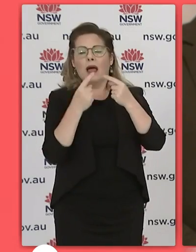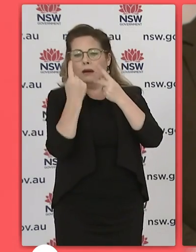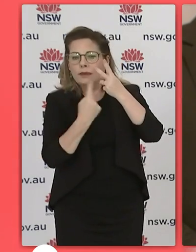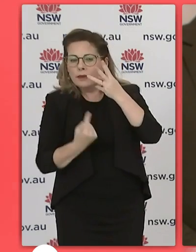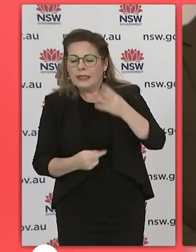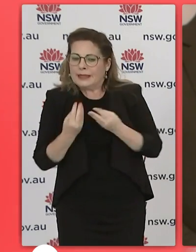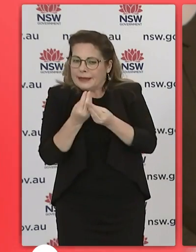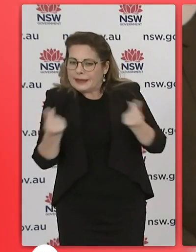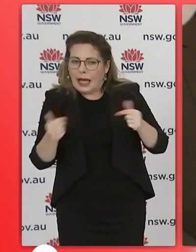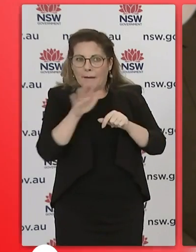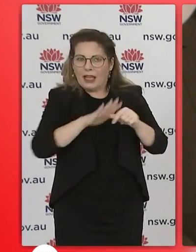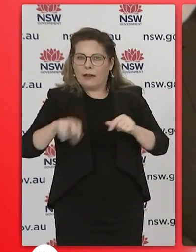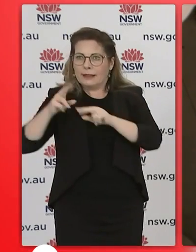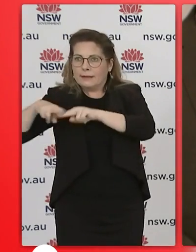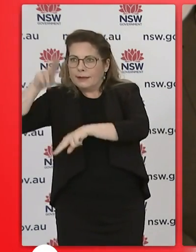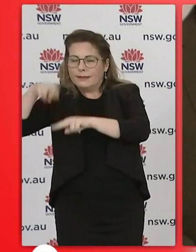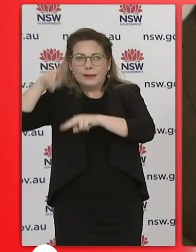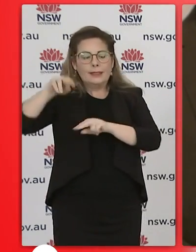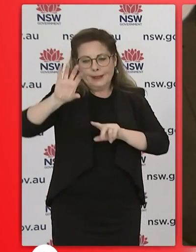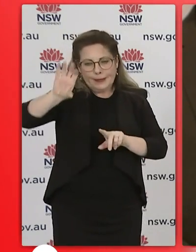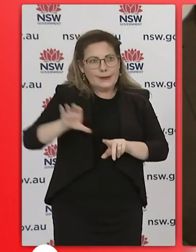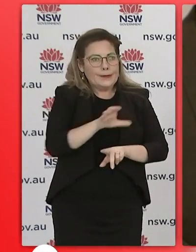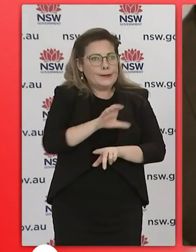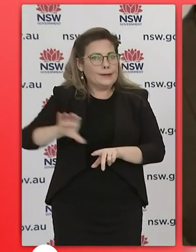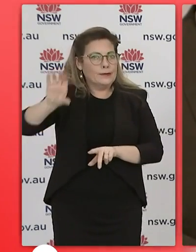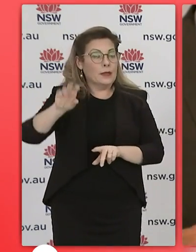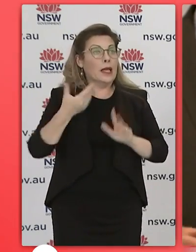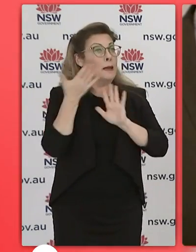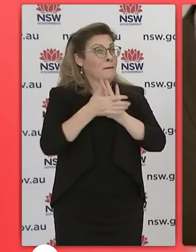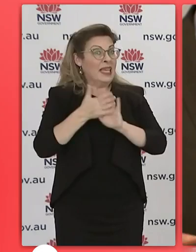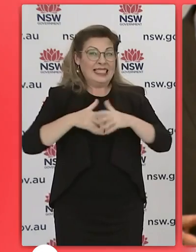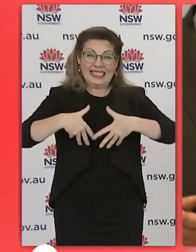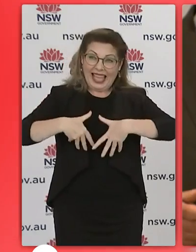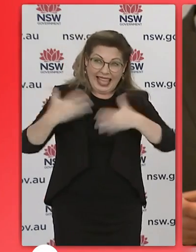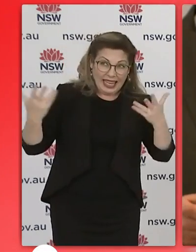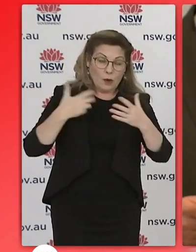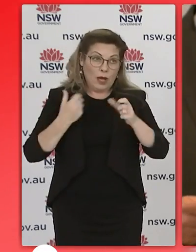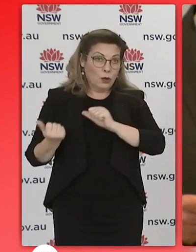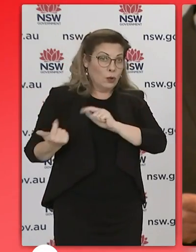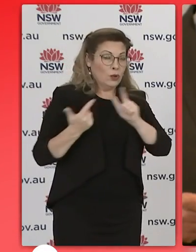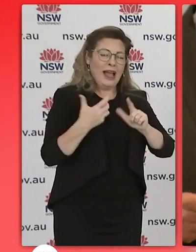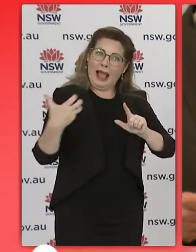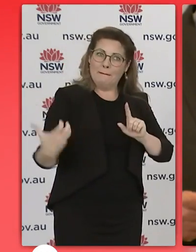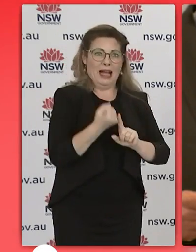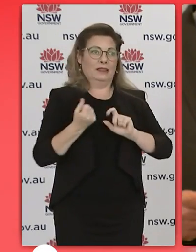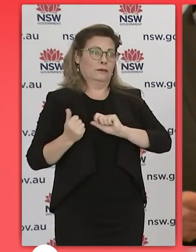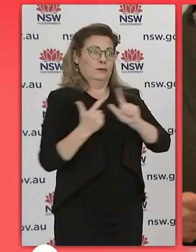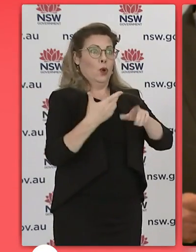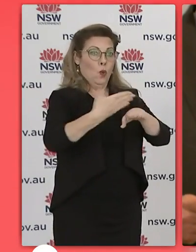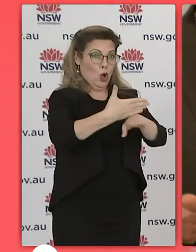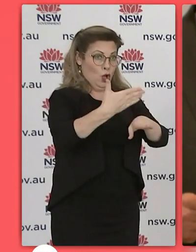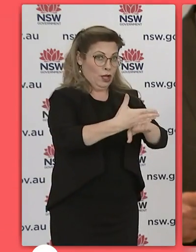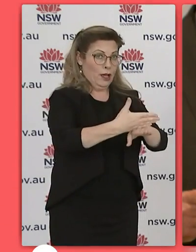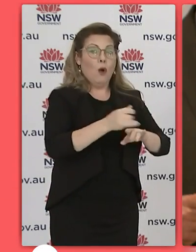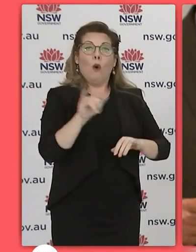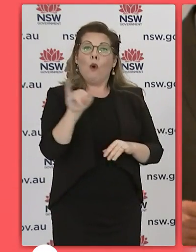essential work working in that area living in that area to be very very vigilant we are seeing